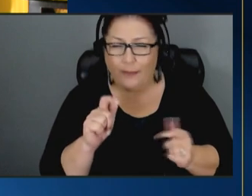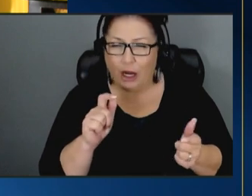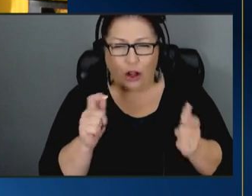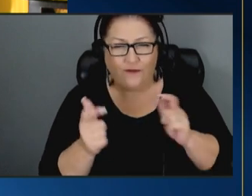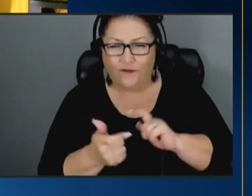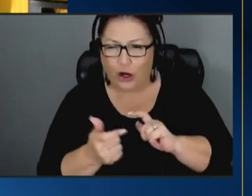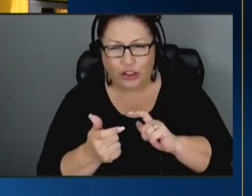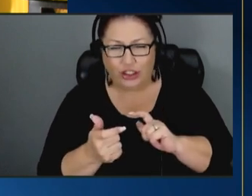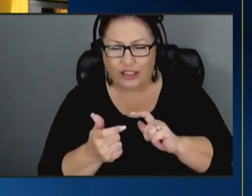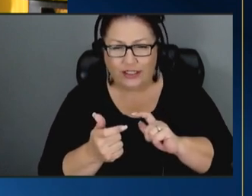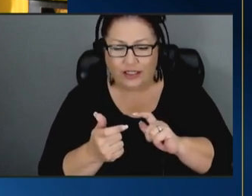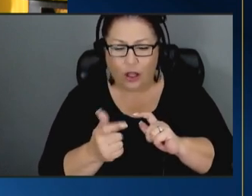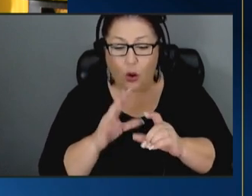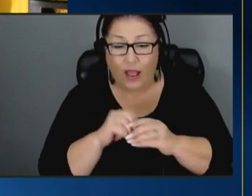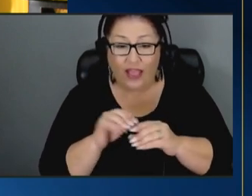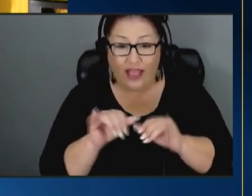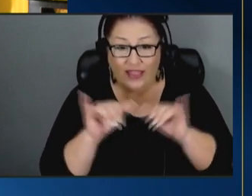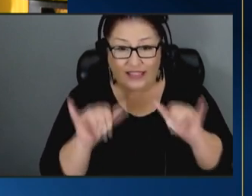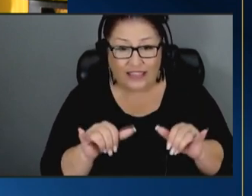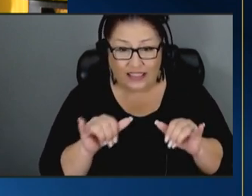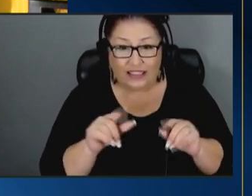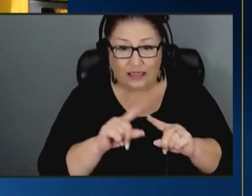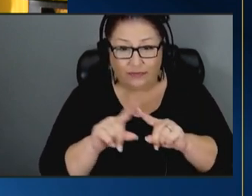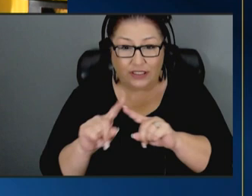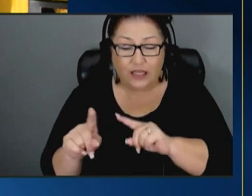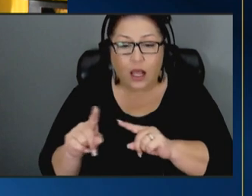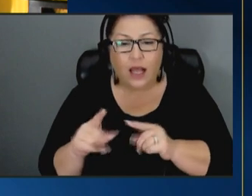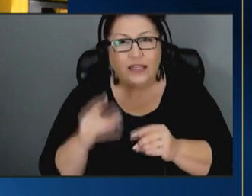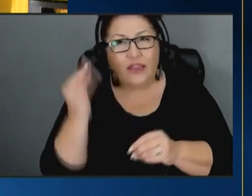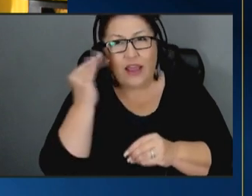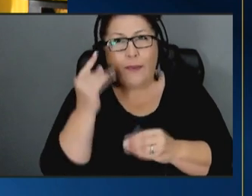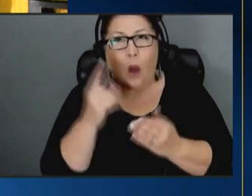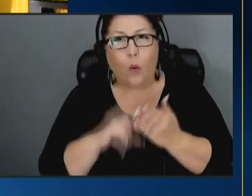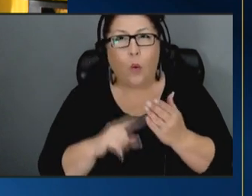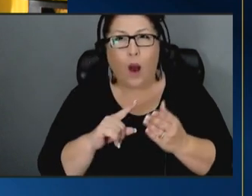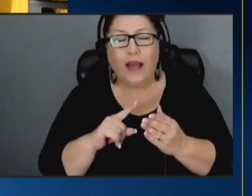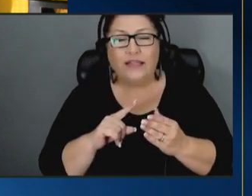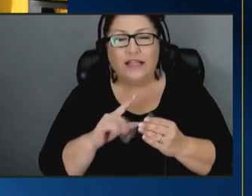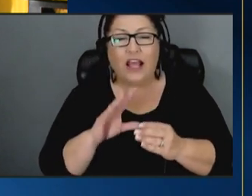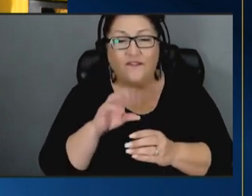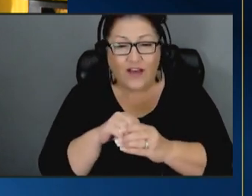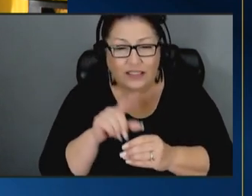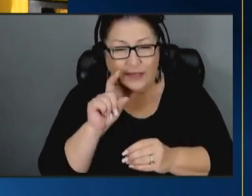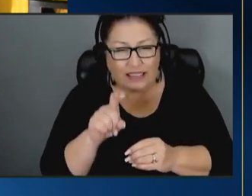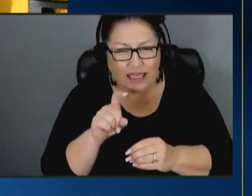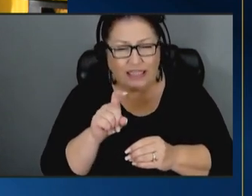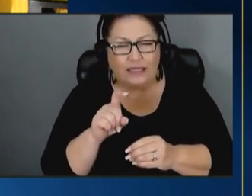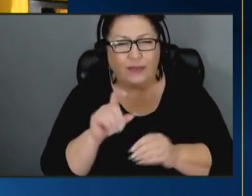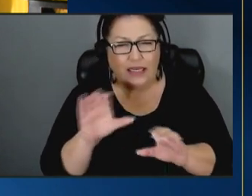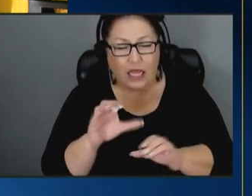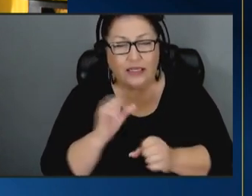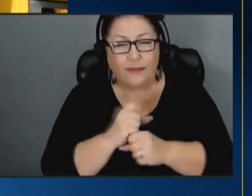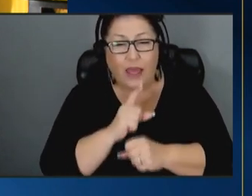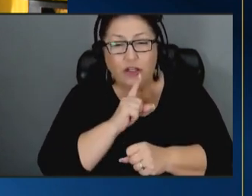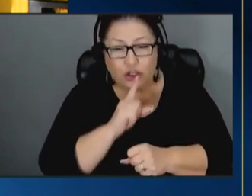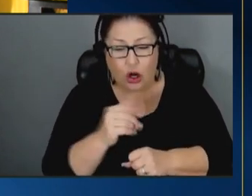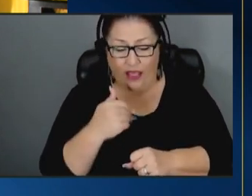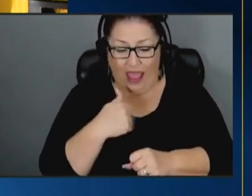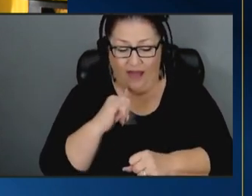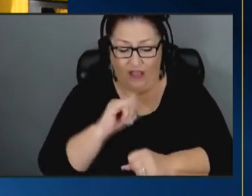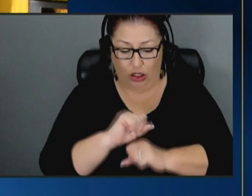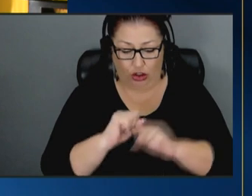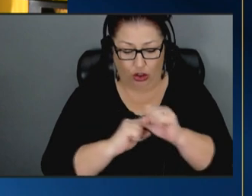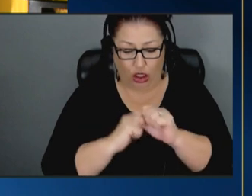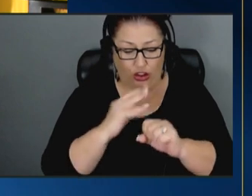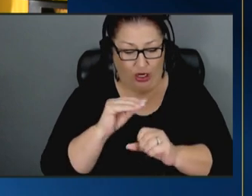these systems to really think about what investments need to be made to ensure that there's the infrastructure in communities to